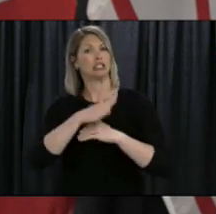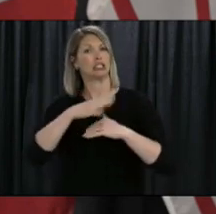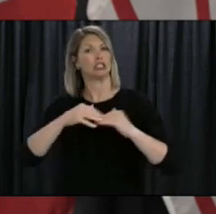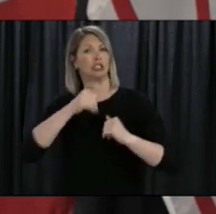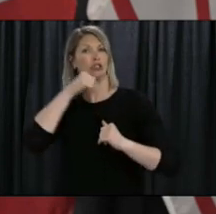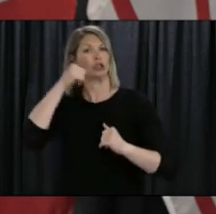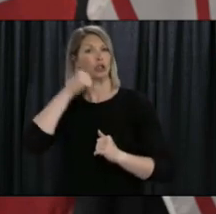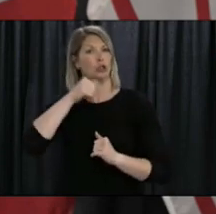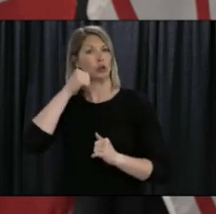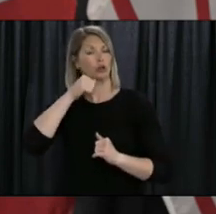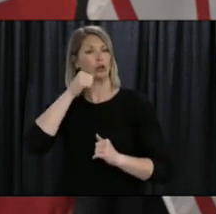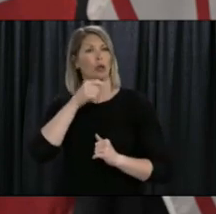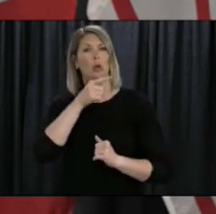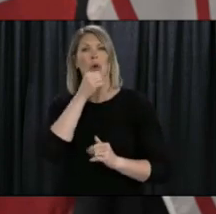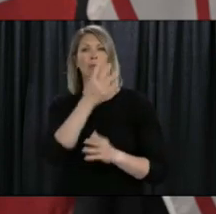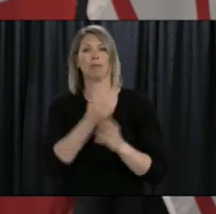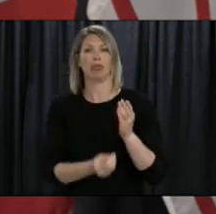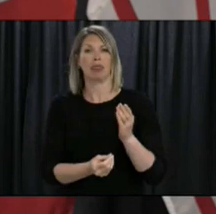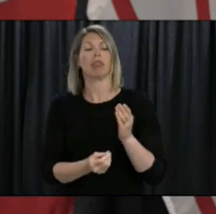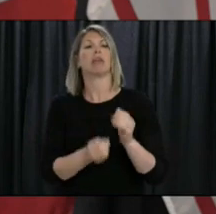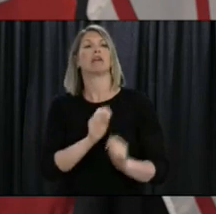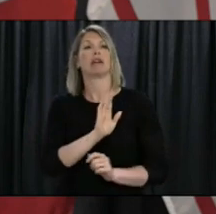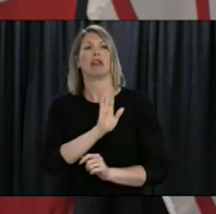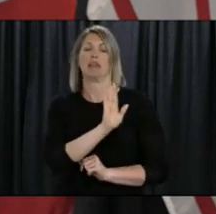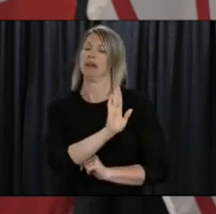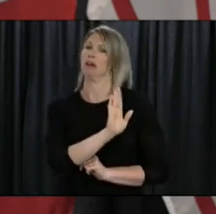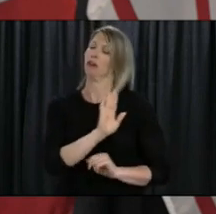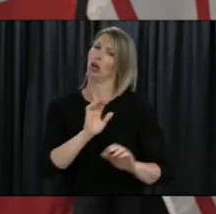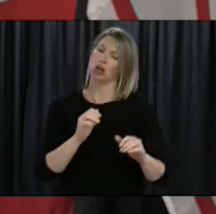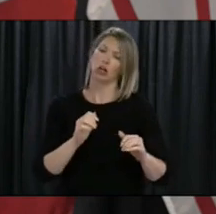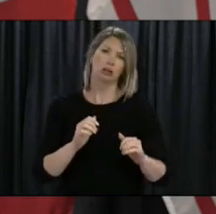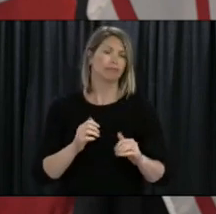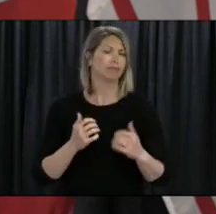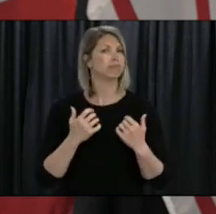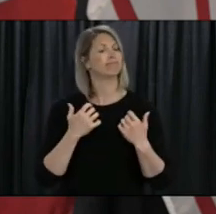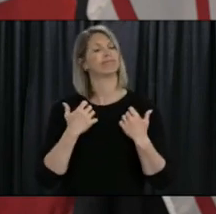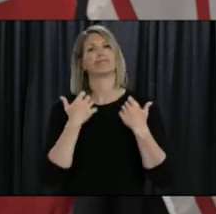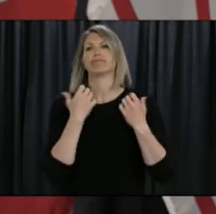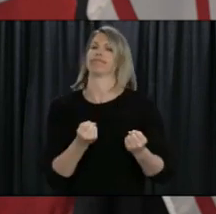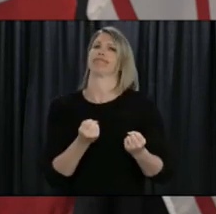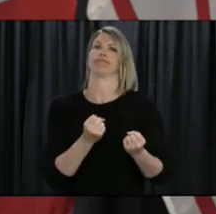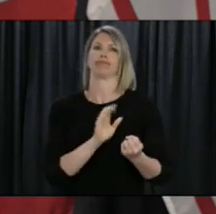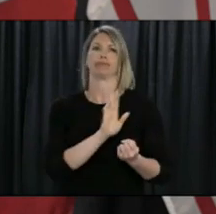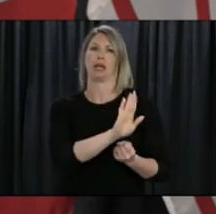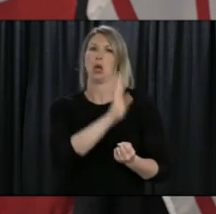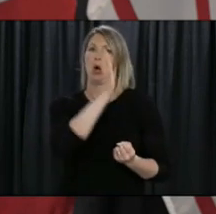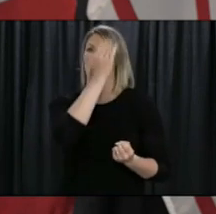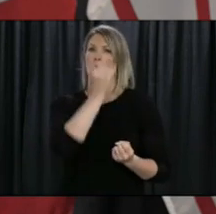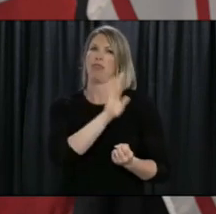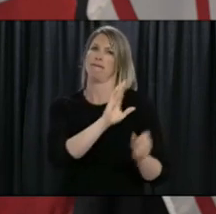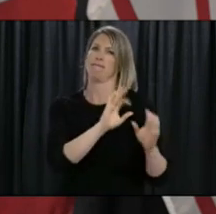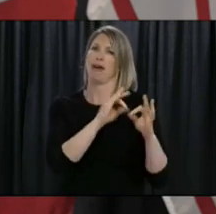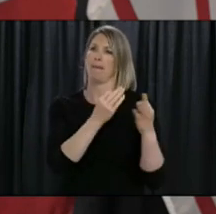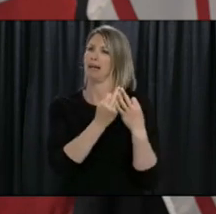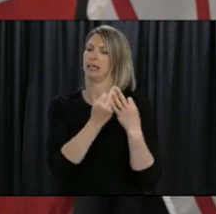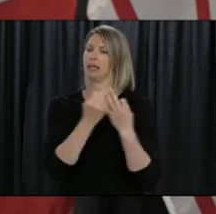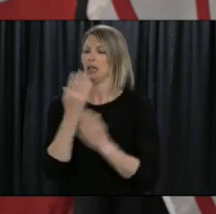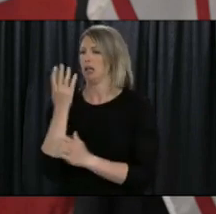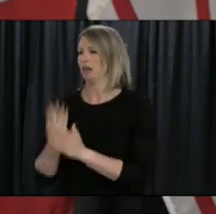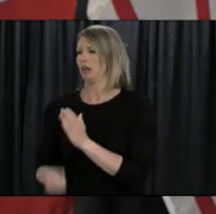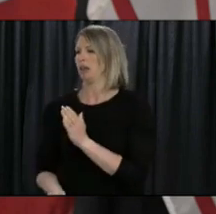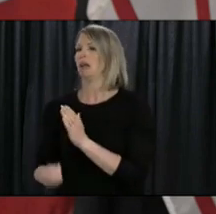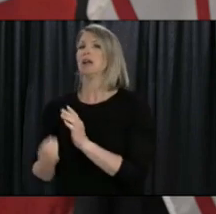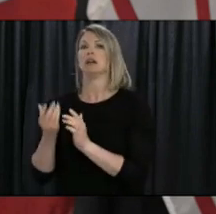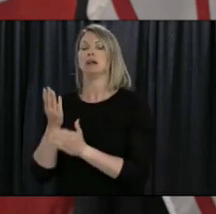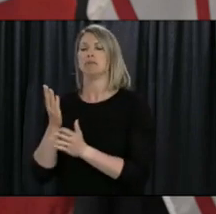for the families and the survivors to relive what was tragic losses during the inquiry. This can